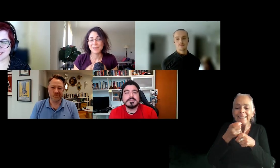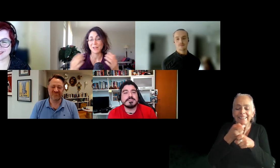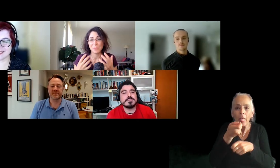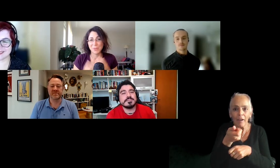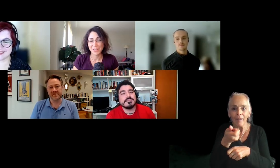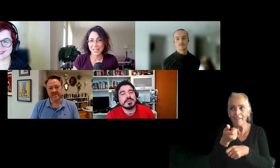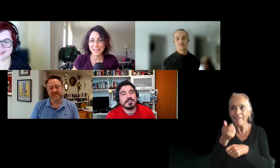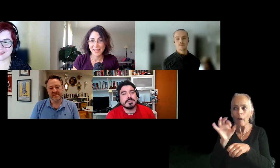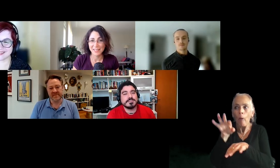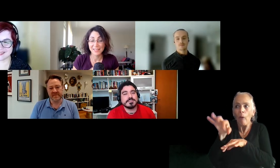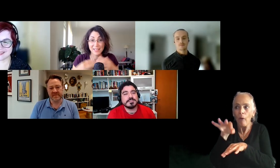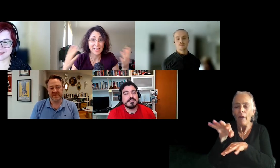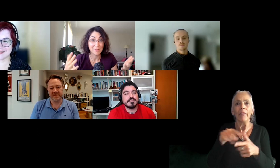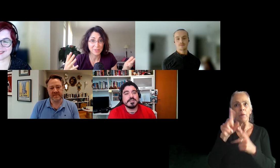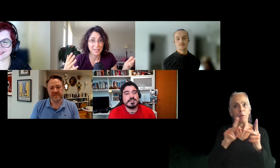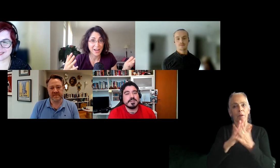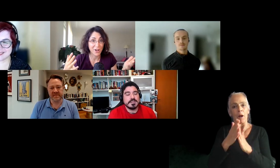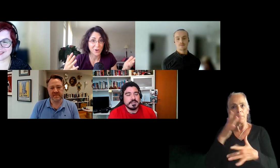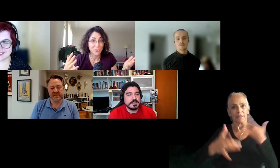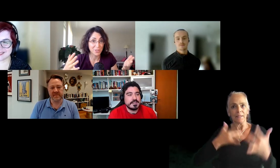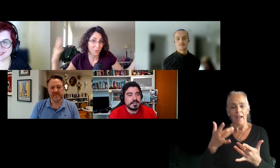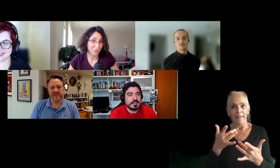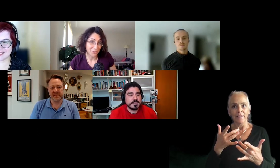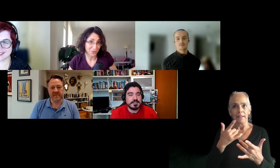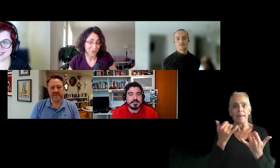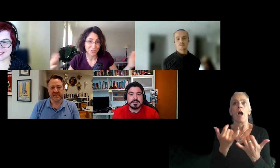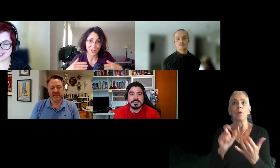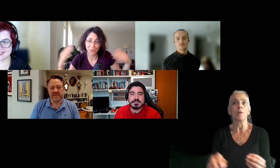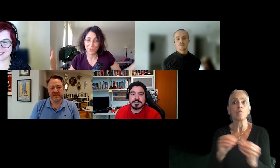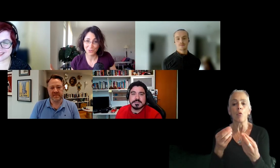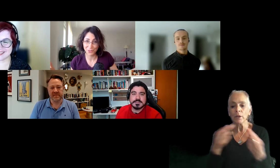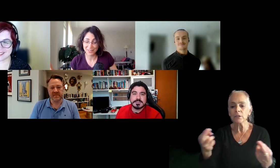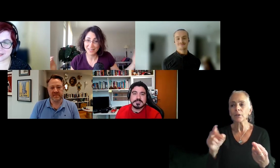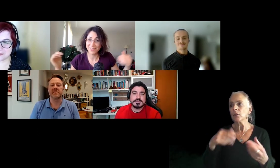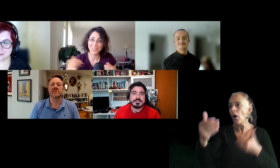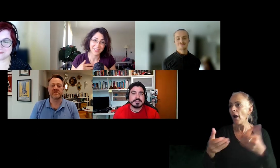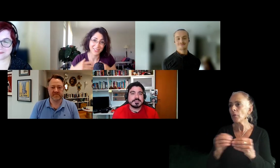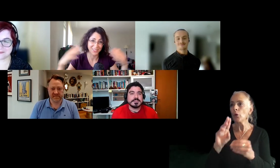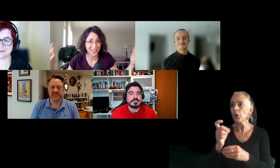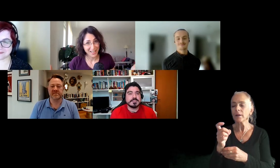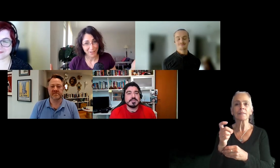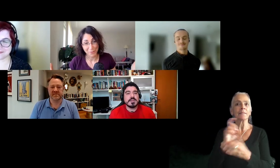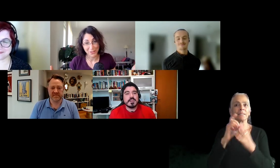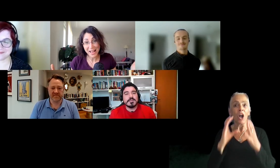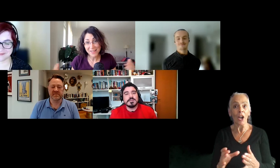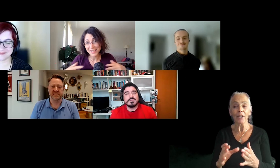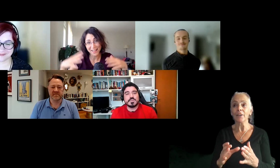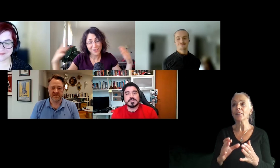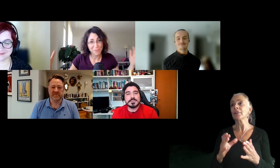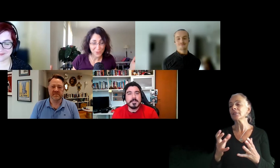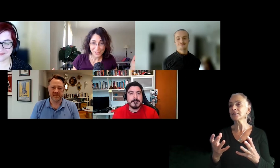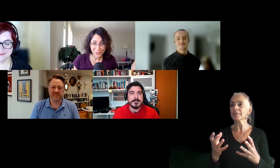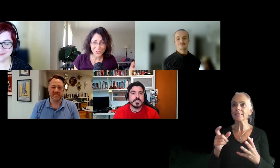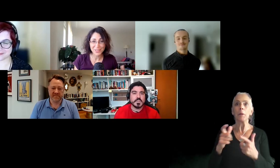then a lot of people are going to get excited and then say, yeah, but now we need more resources. We need to hire more UX designers. We need to have a bigger lab